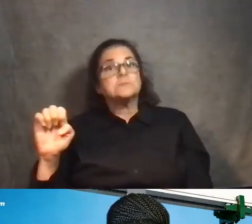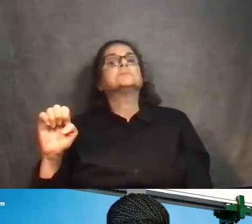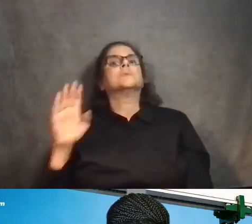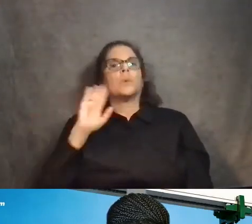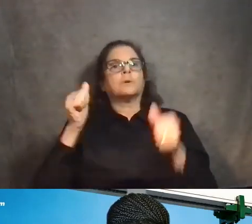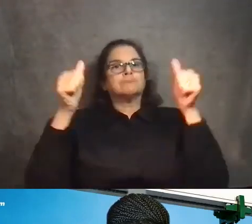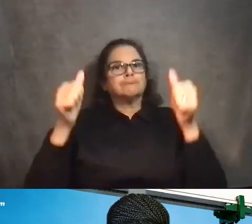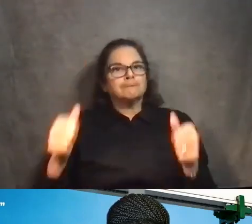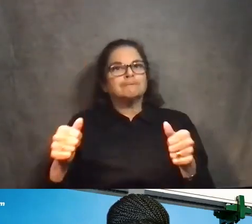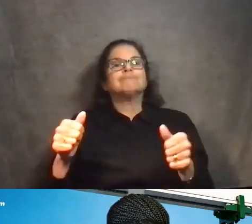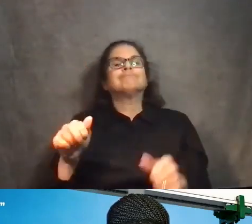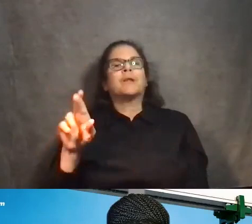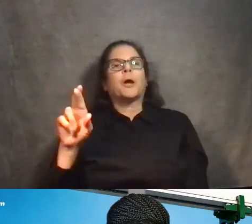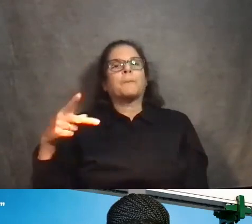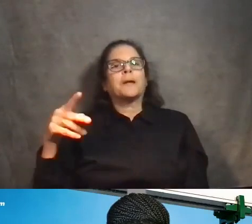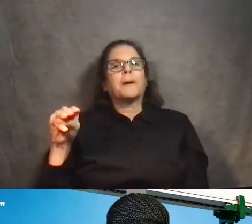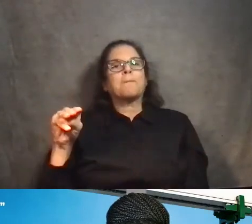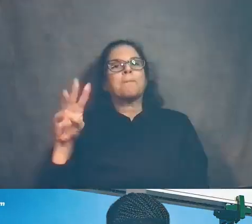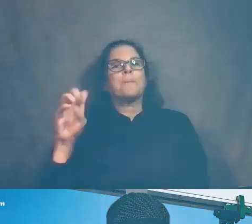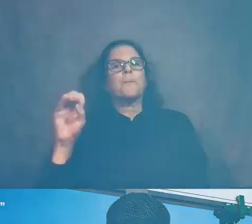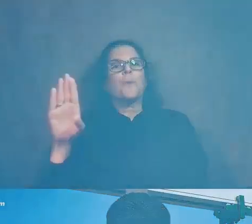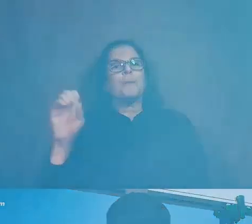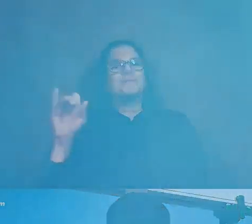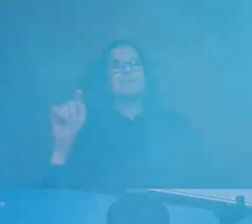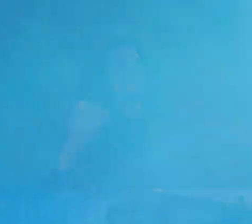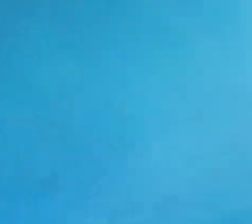Thank you everyone for attending. Have a great evening.